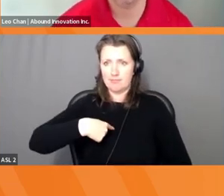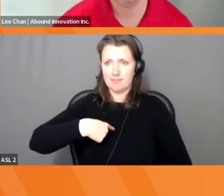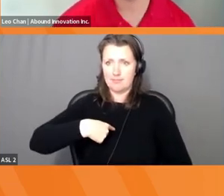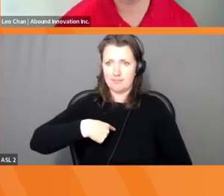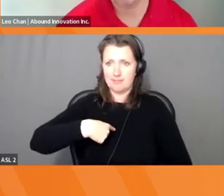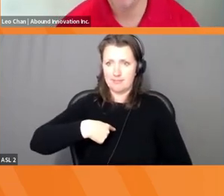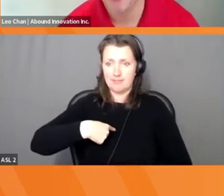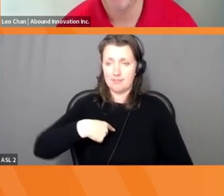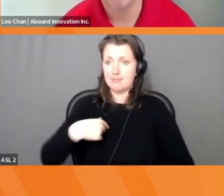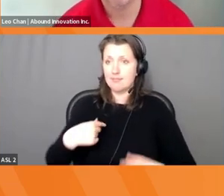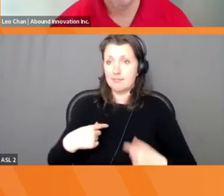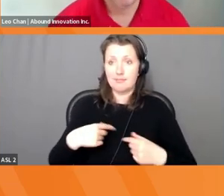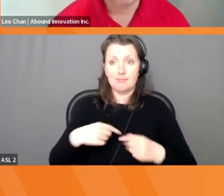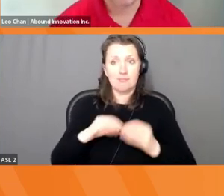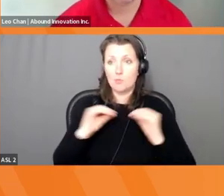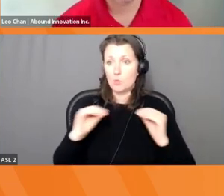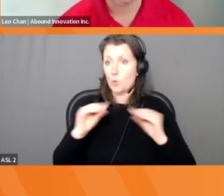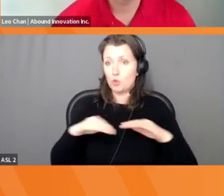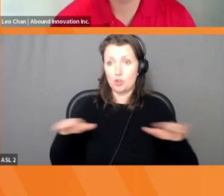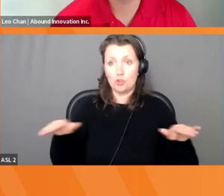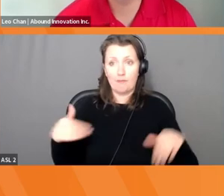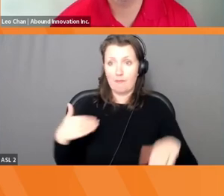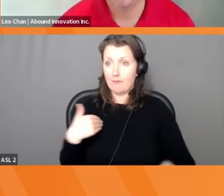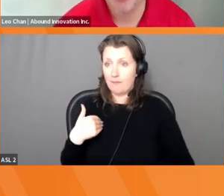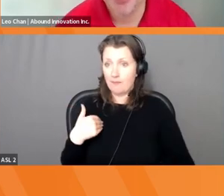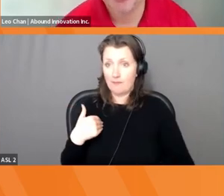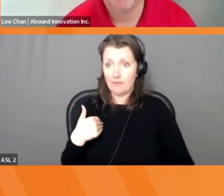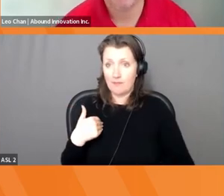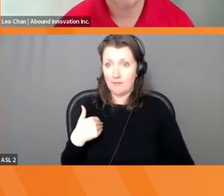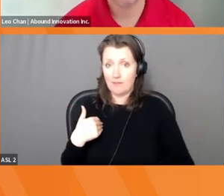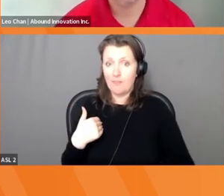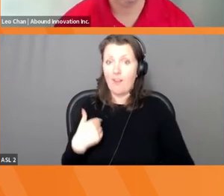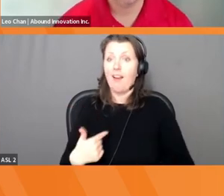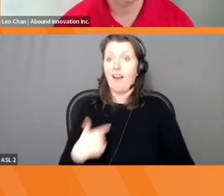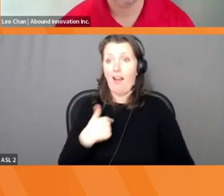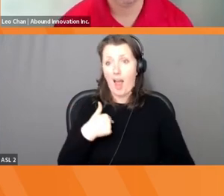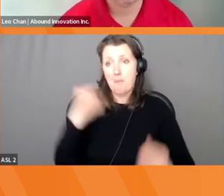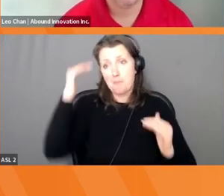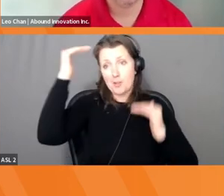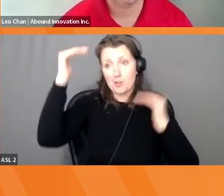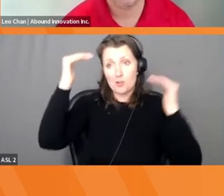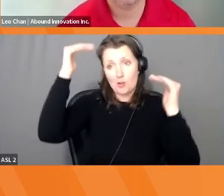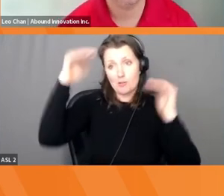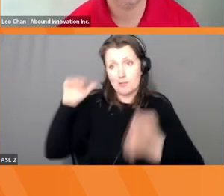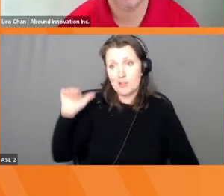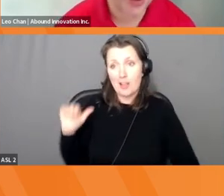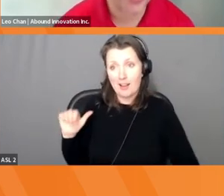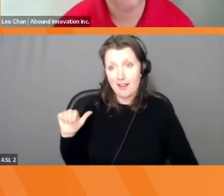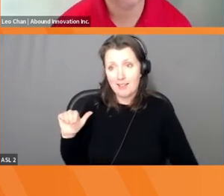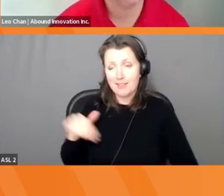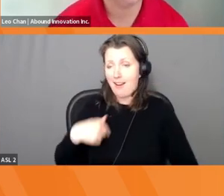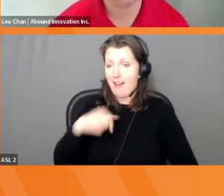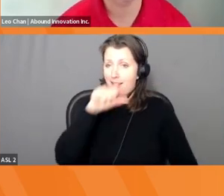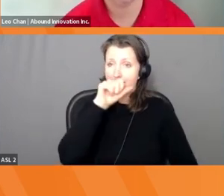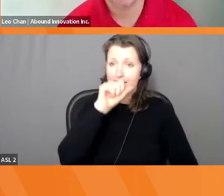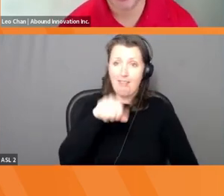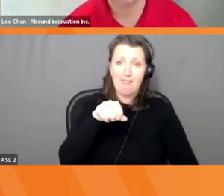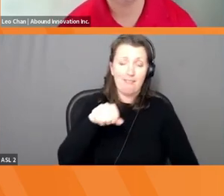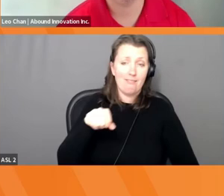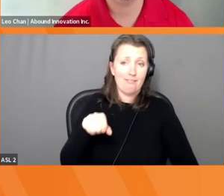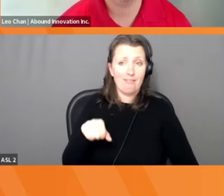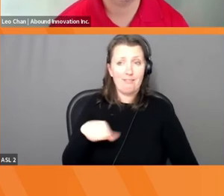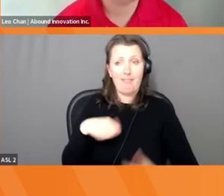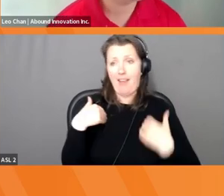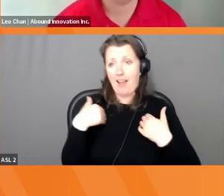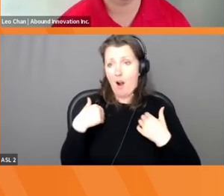I'm the adult kid. Uh, and, uh, I love stuffed animals, which is why there's lots of them. I love anything furry and fuzzy and cute, which is why there's lots